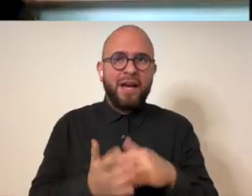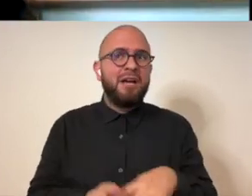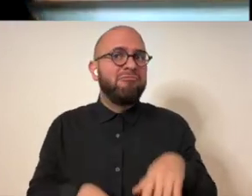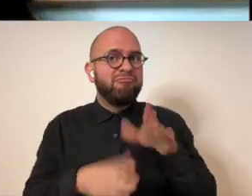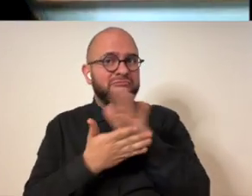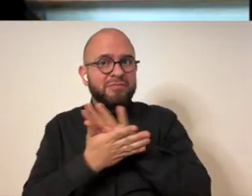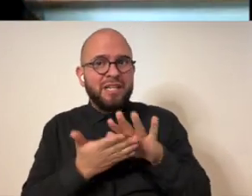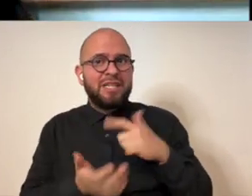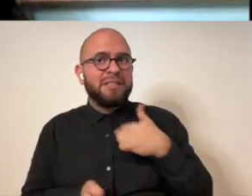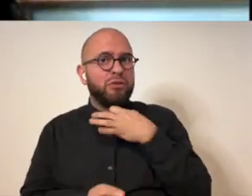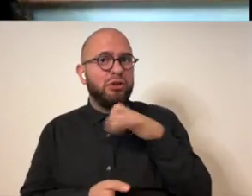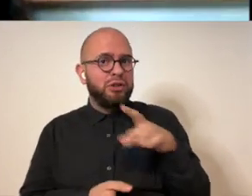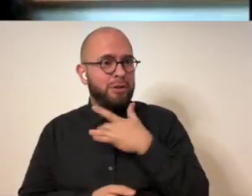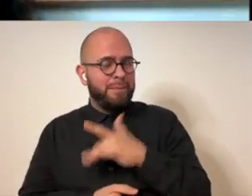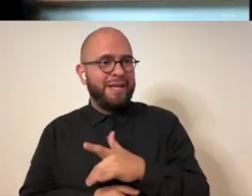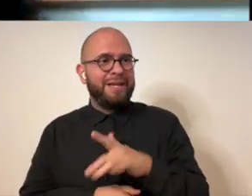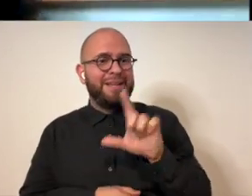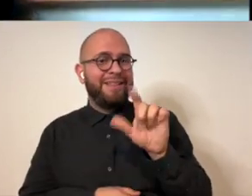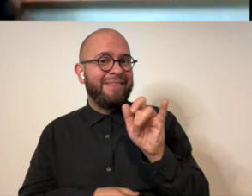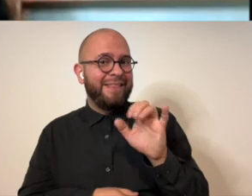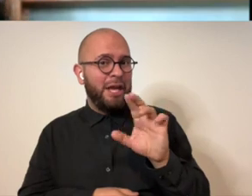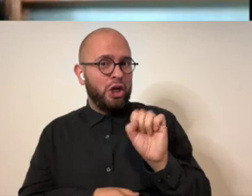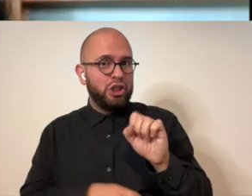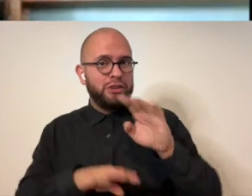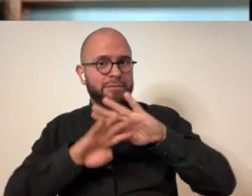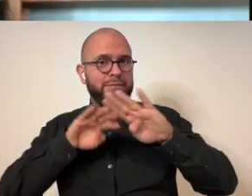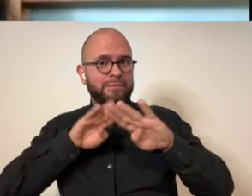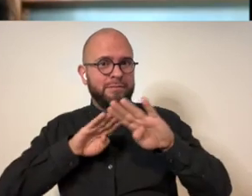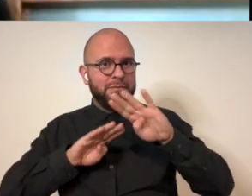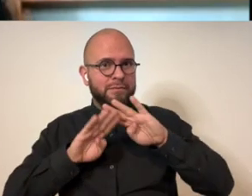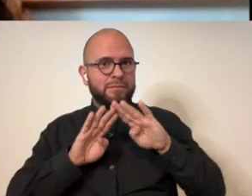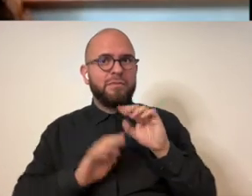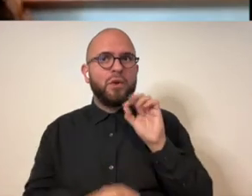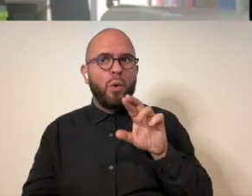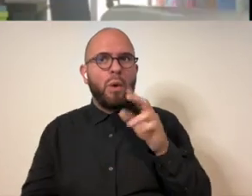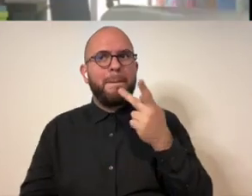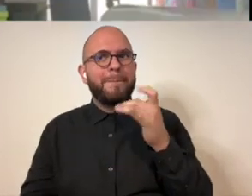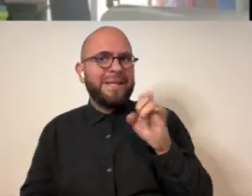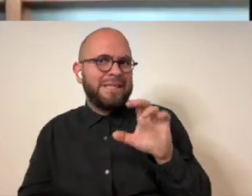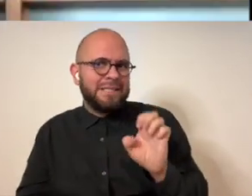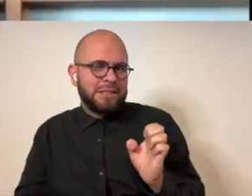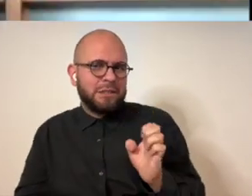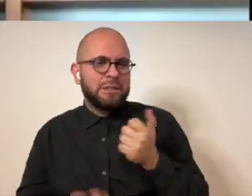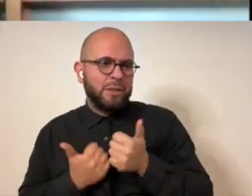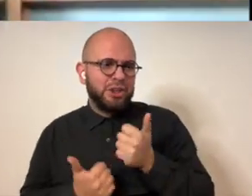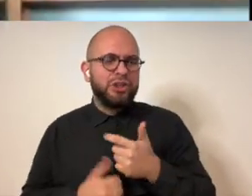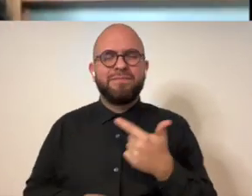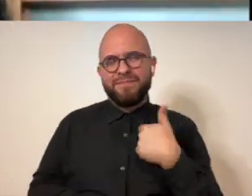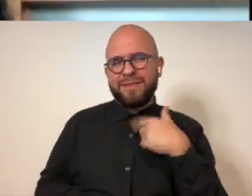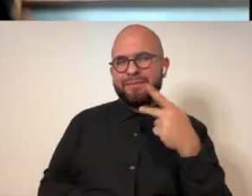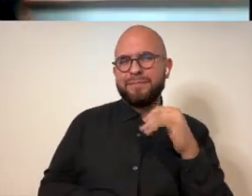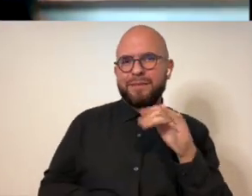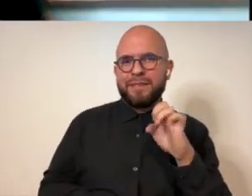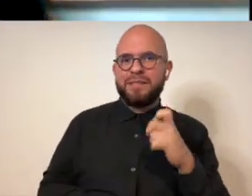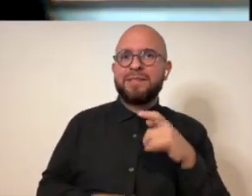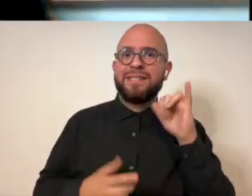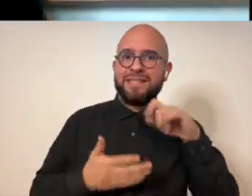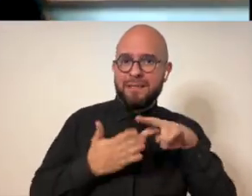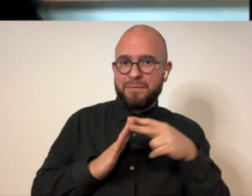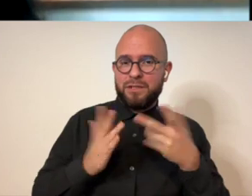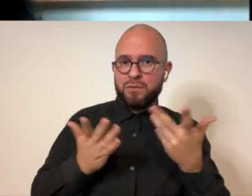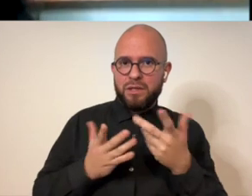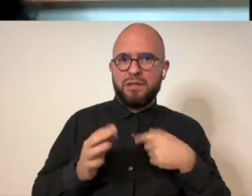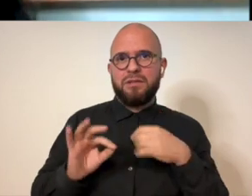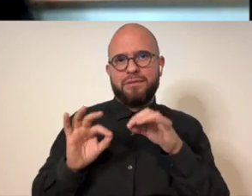and also i think you get the stories do you do it as layers or do you piece i piece yeah for those of you who are not familiar